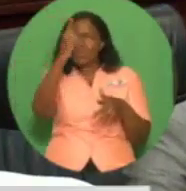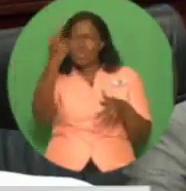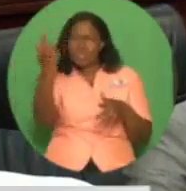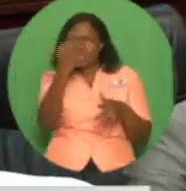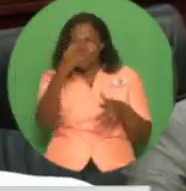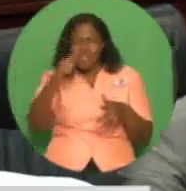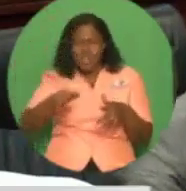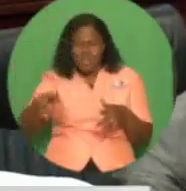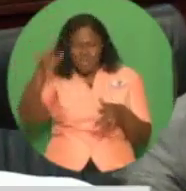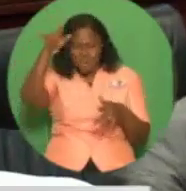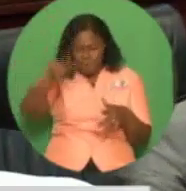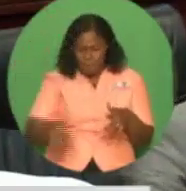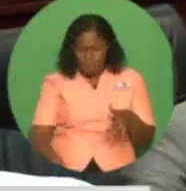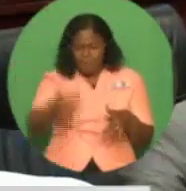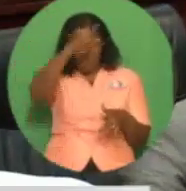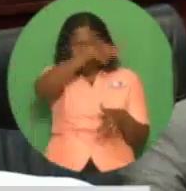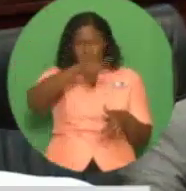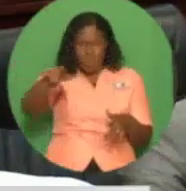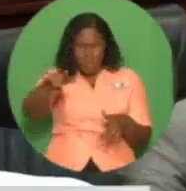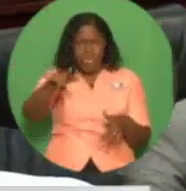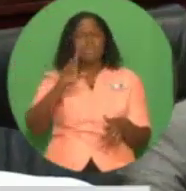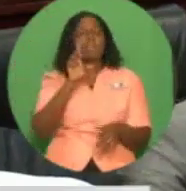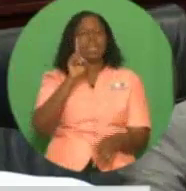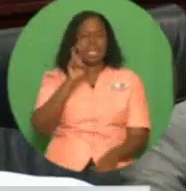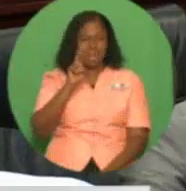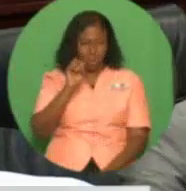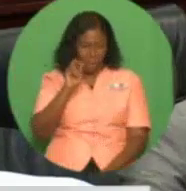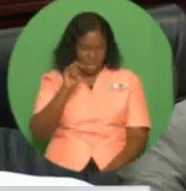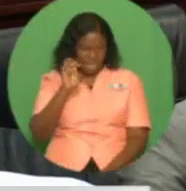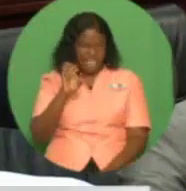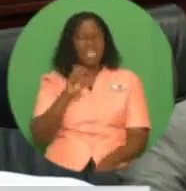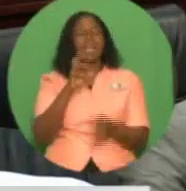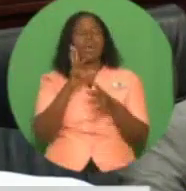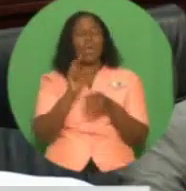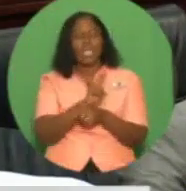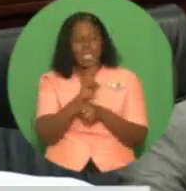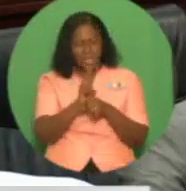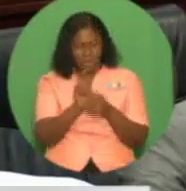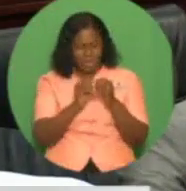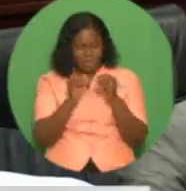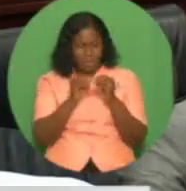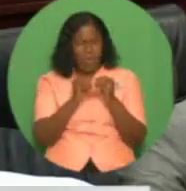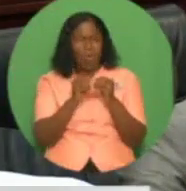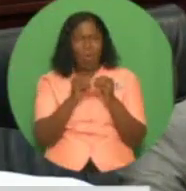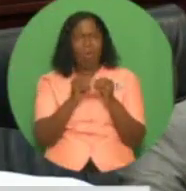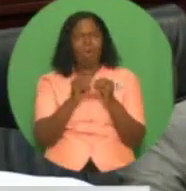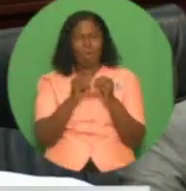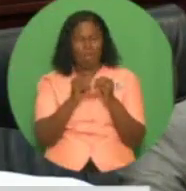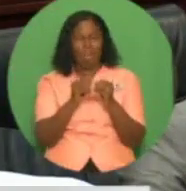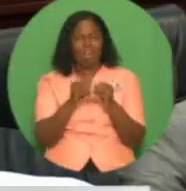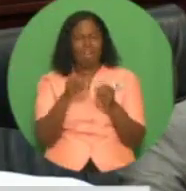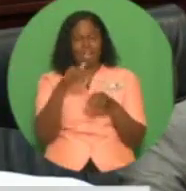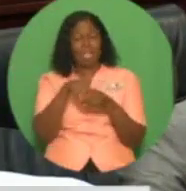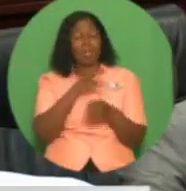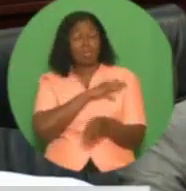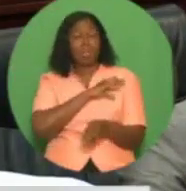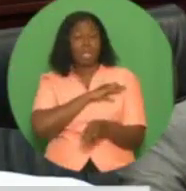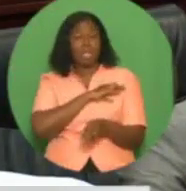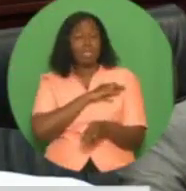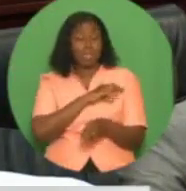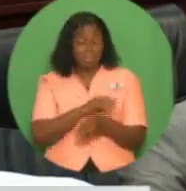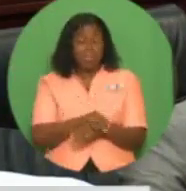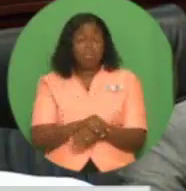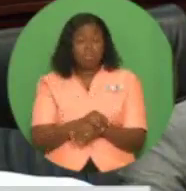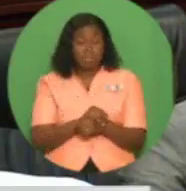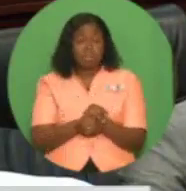The second area of reform involves the increasing use of technology in police operations. To that end, increasing use